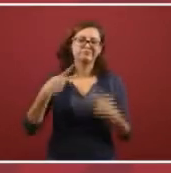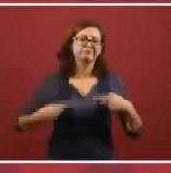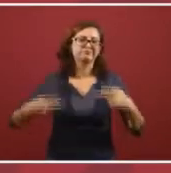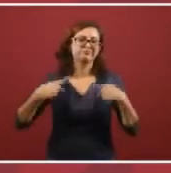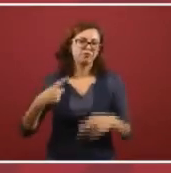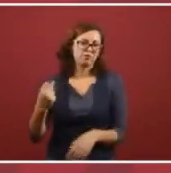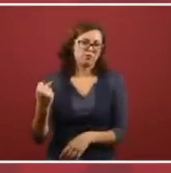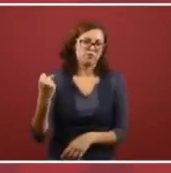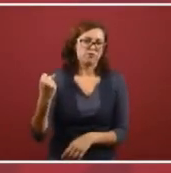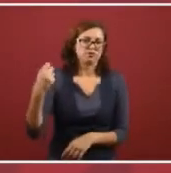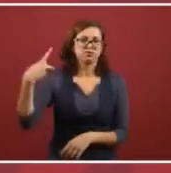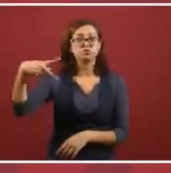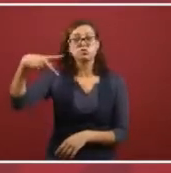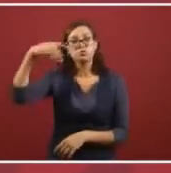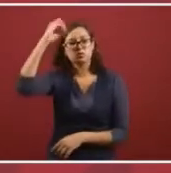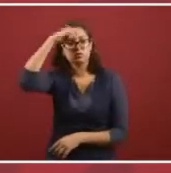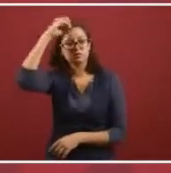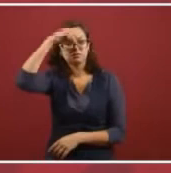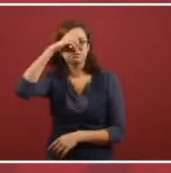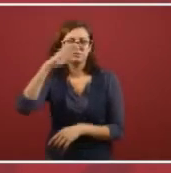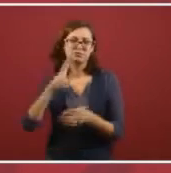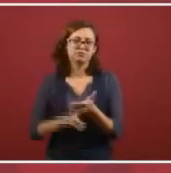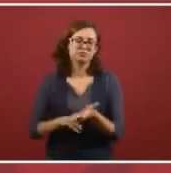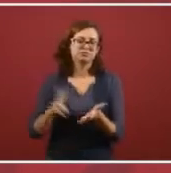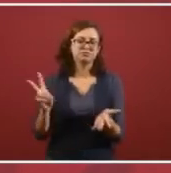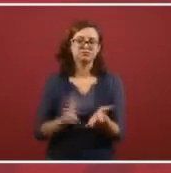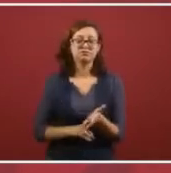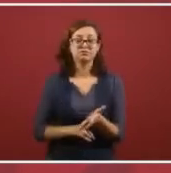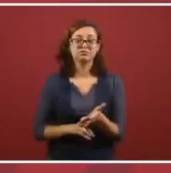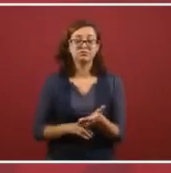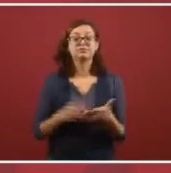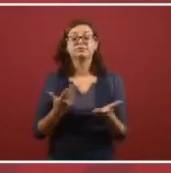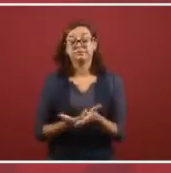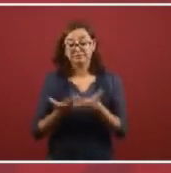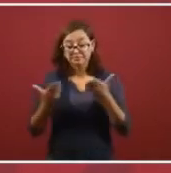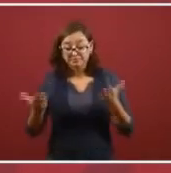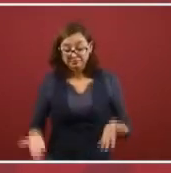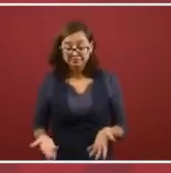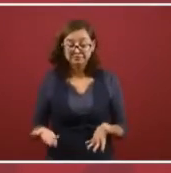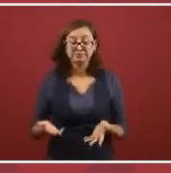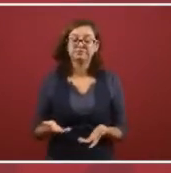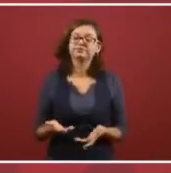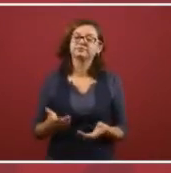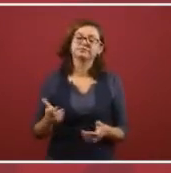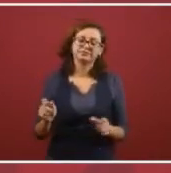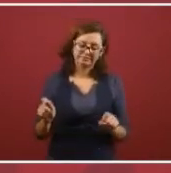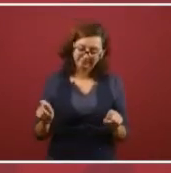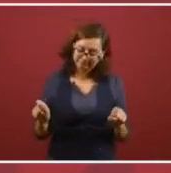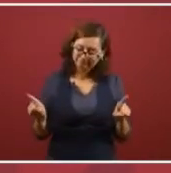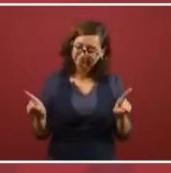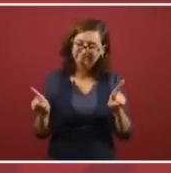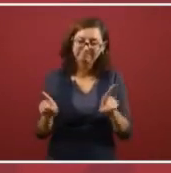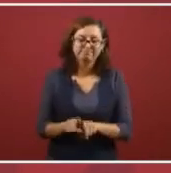from public opinion. So now, there's something similar to that going on.